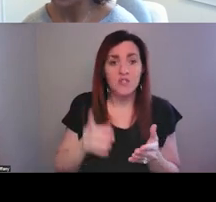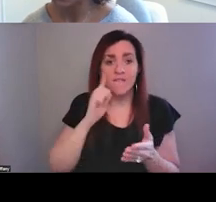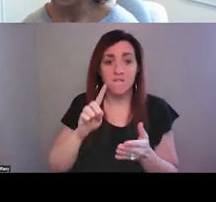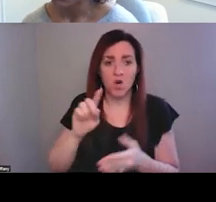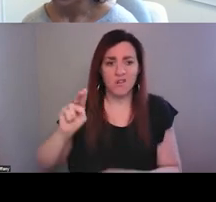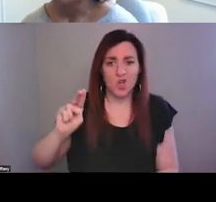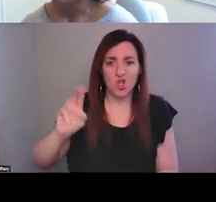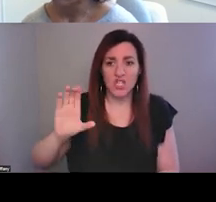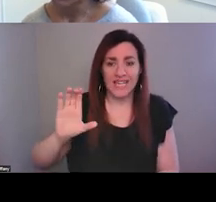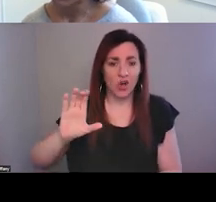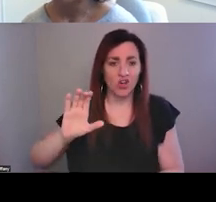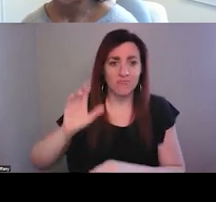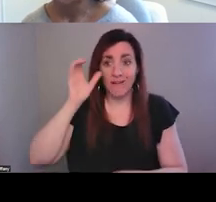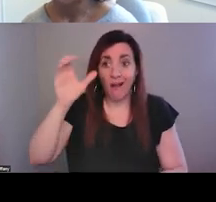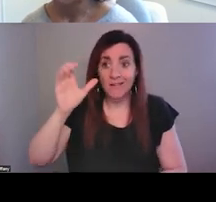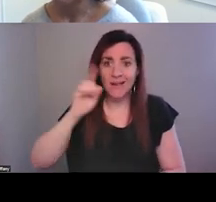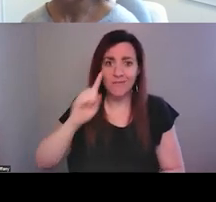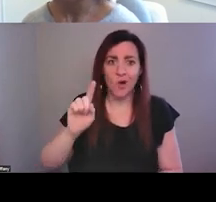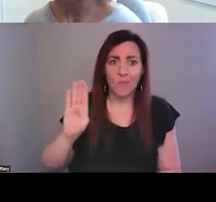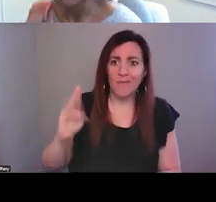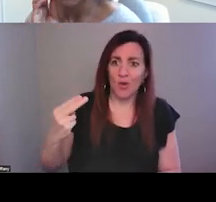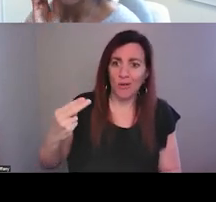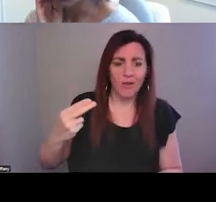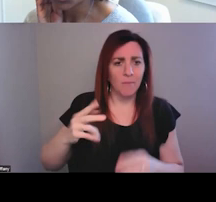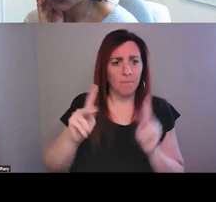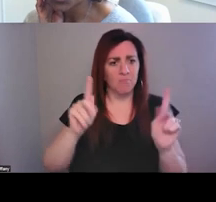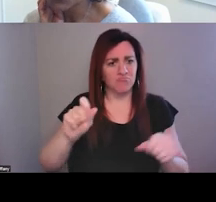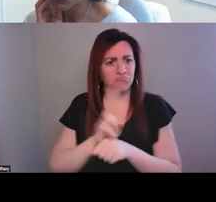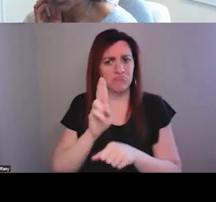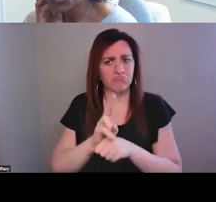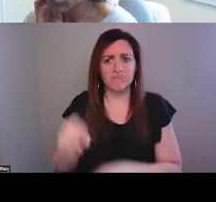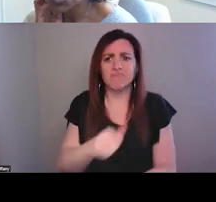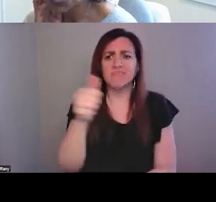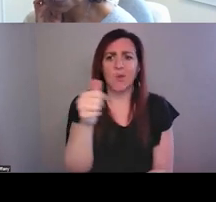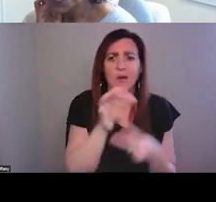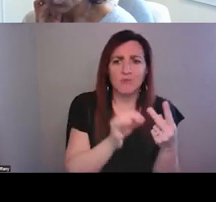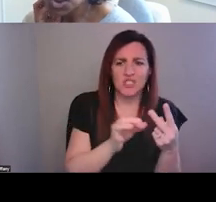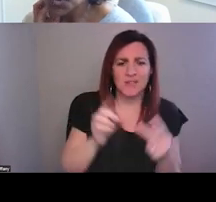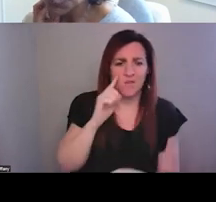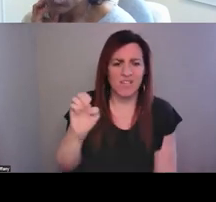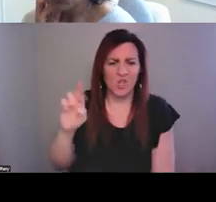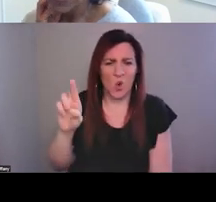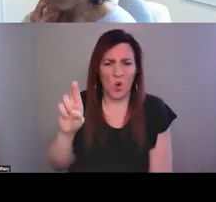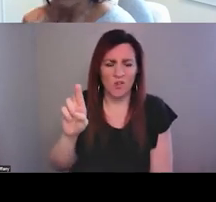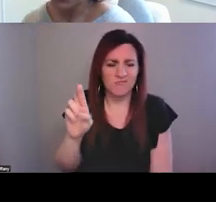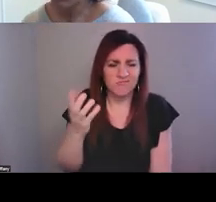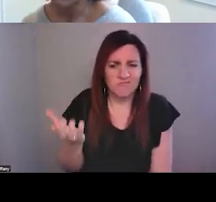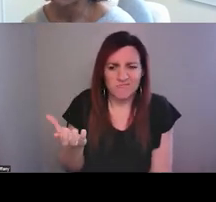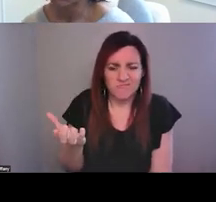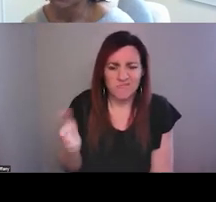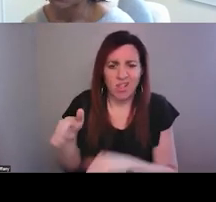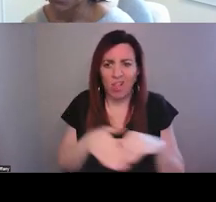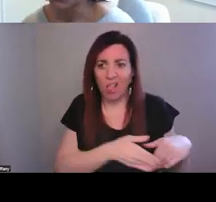concept so that folks could use that as an alternative to emergency room use when their